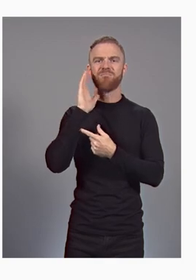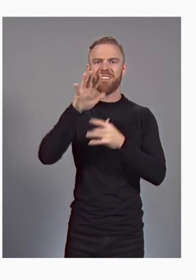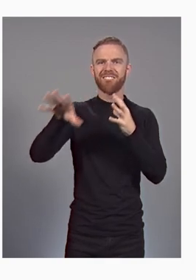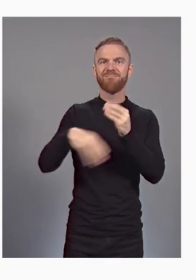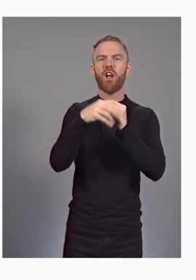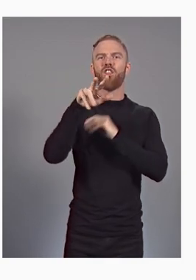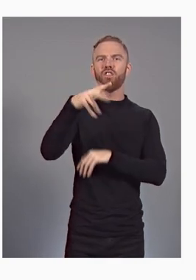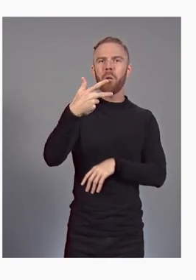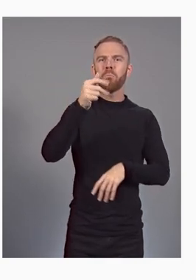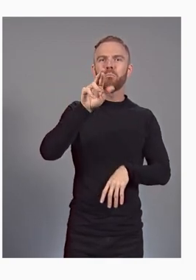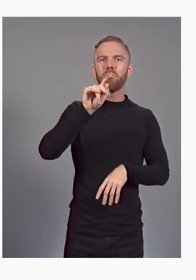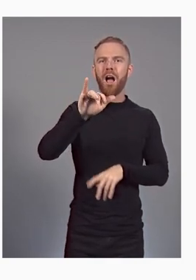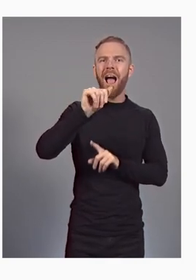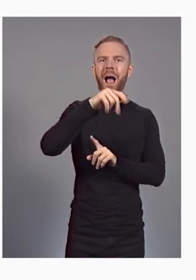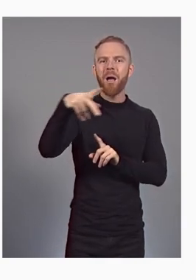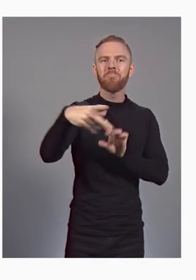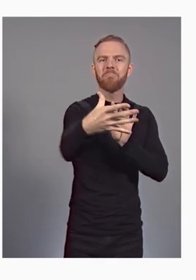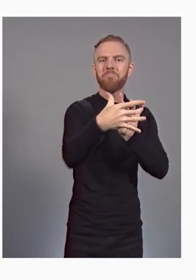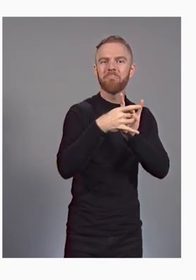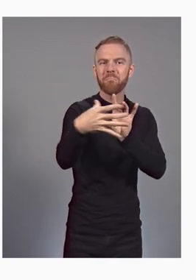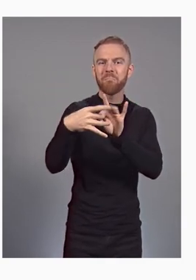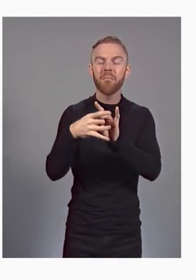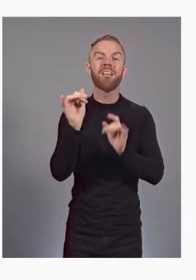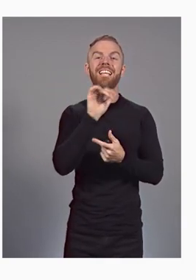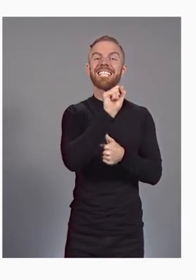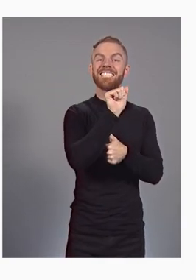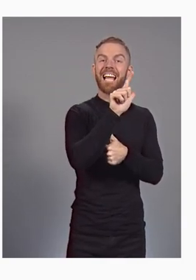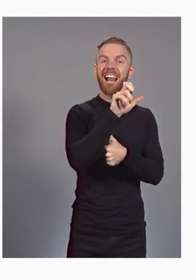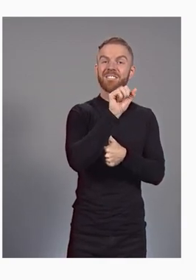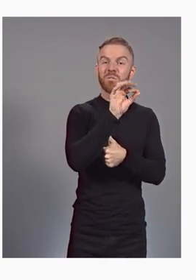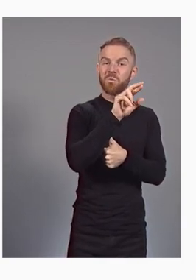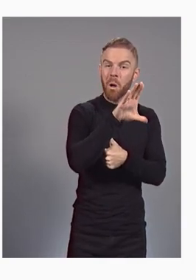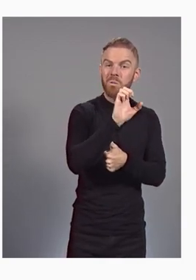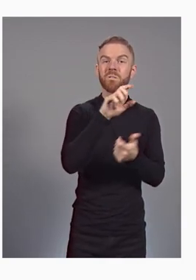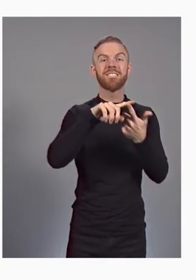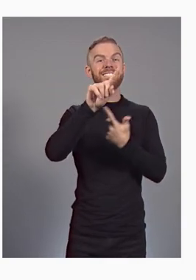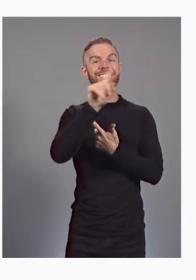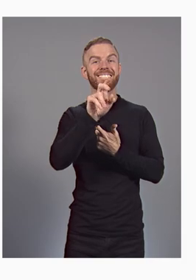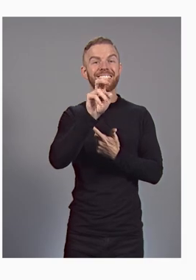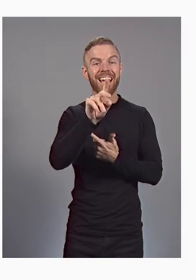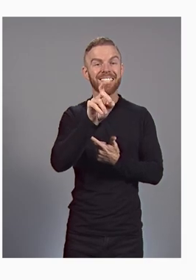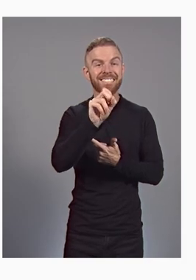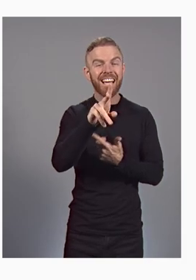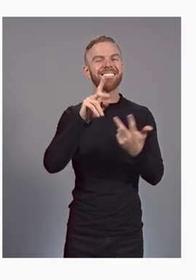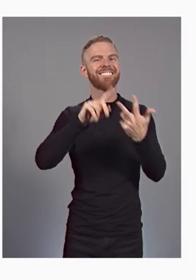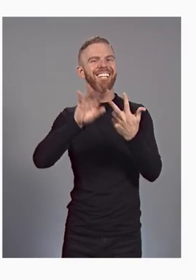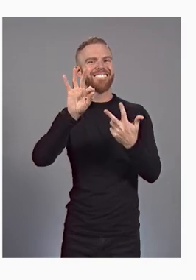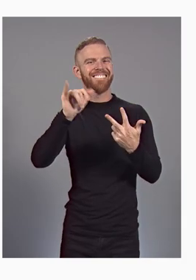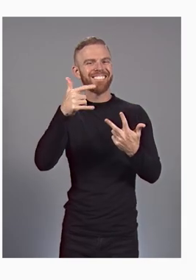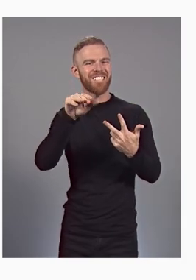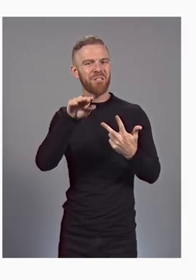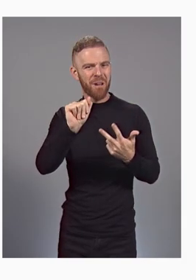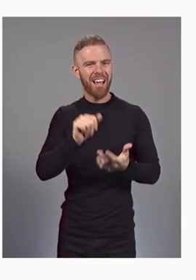third-party applications like Salesforce, Zendesk, Figma, and many more.